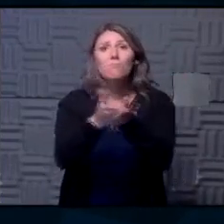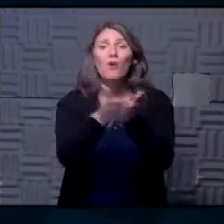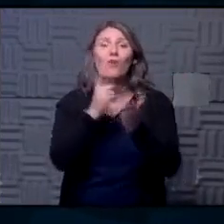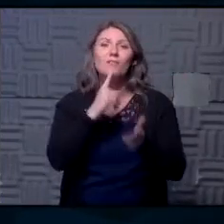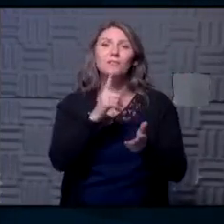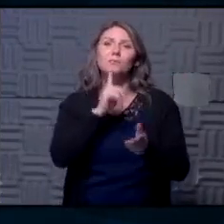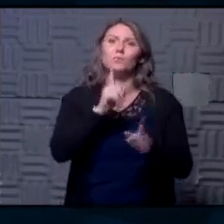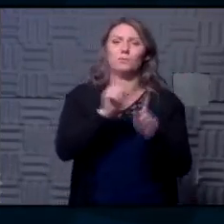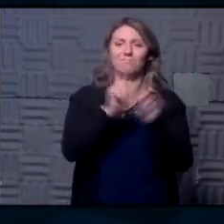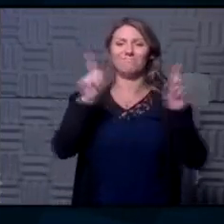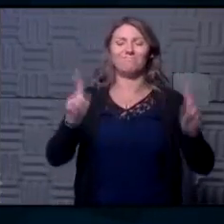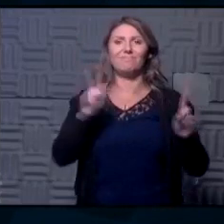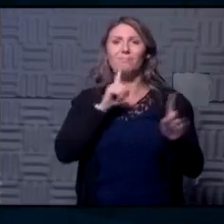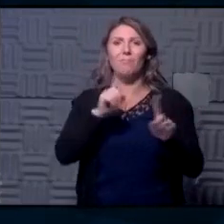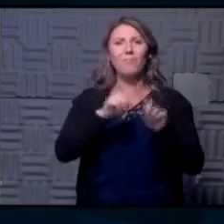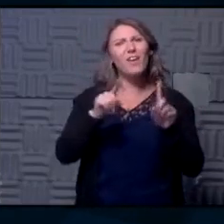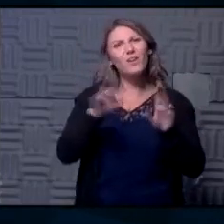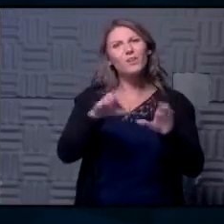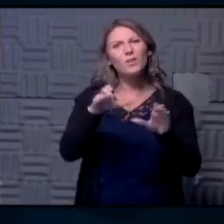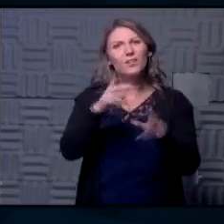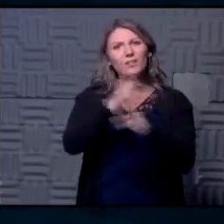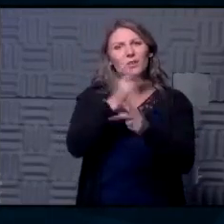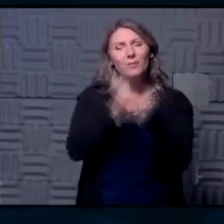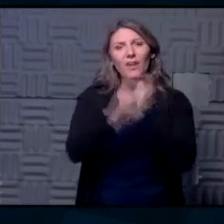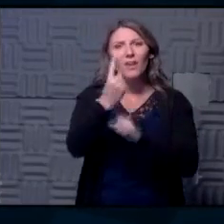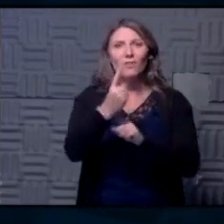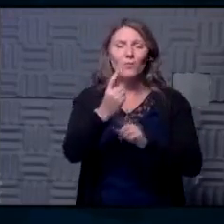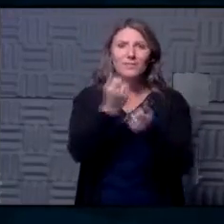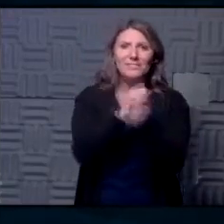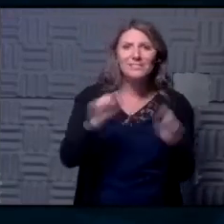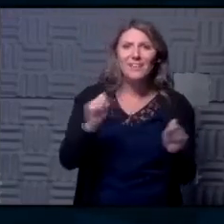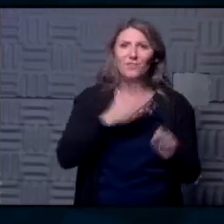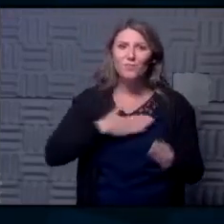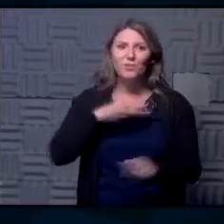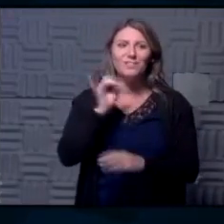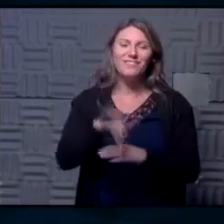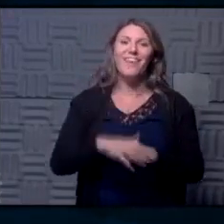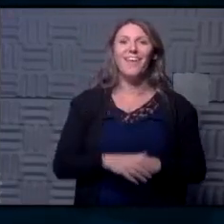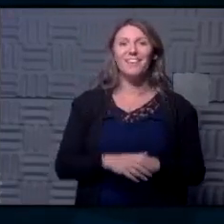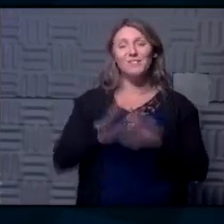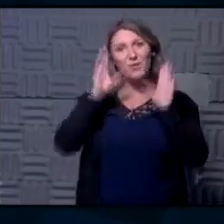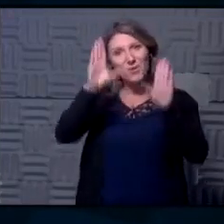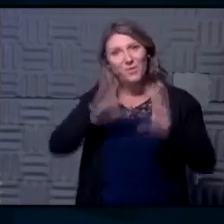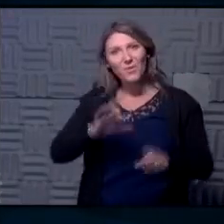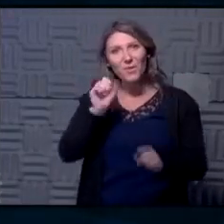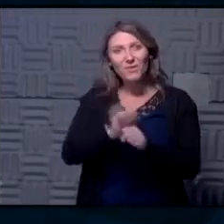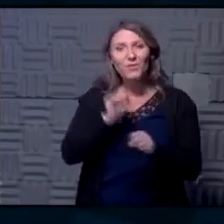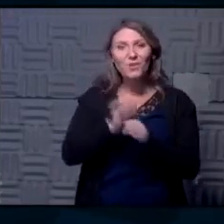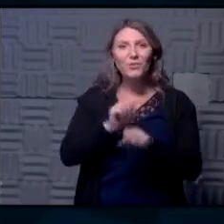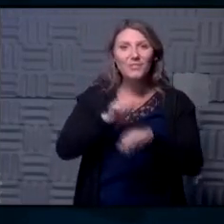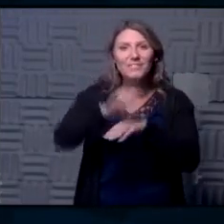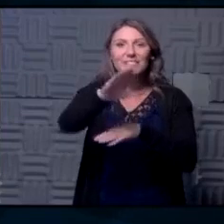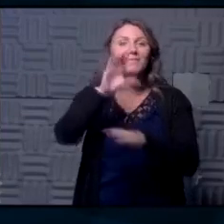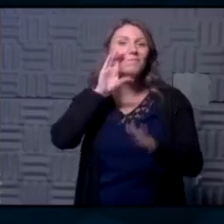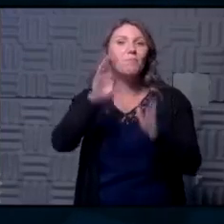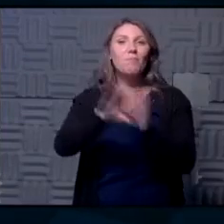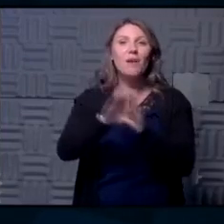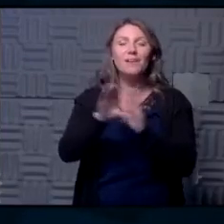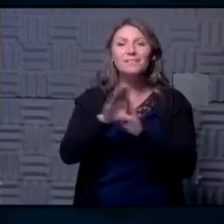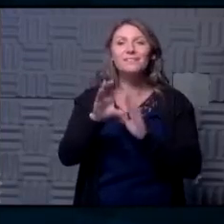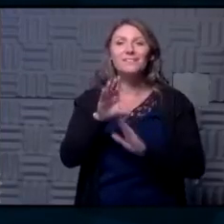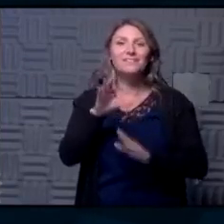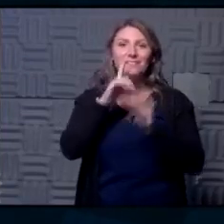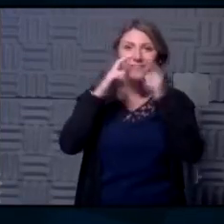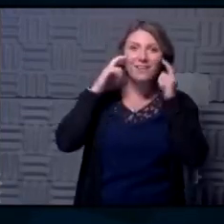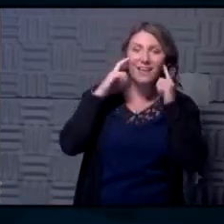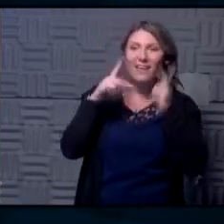-distanced but he's really doing it to keep everyone else safe so we appreciate that writer great job great job on masking send us your masking photos to um at